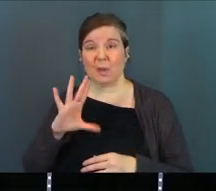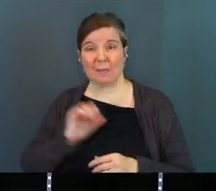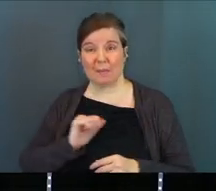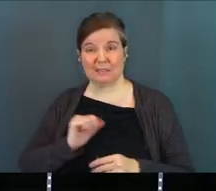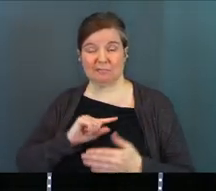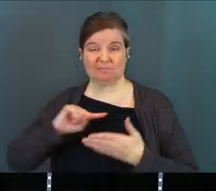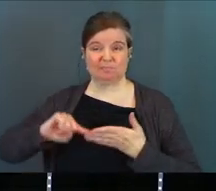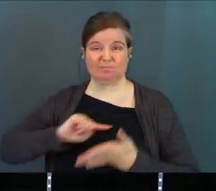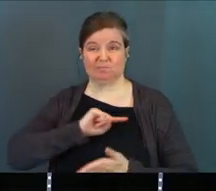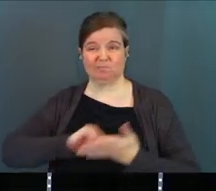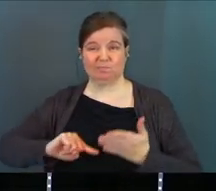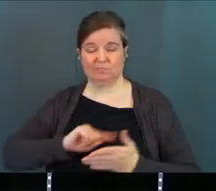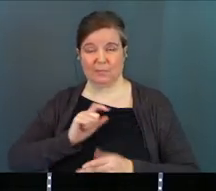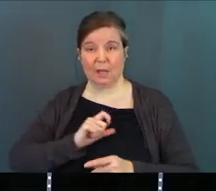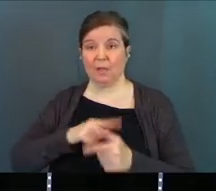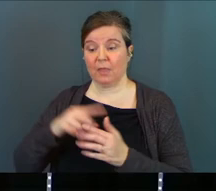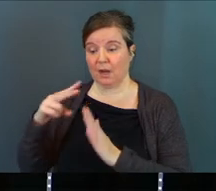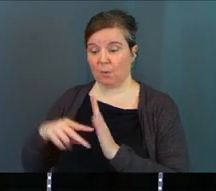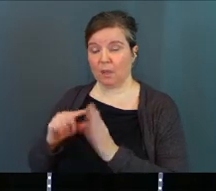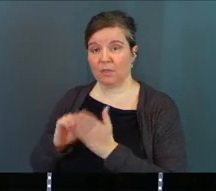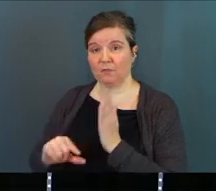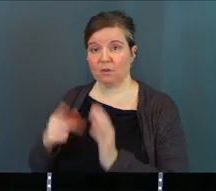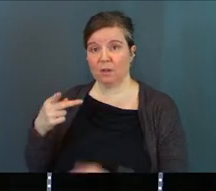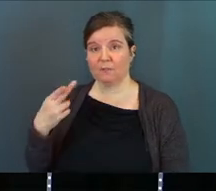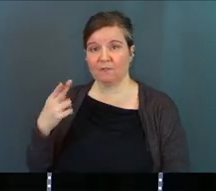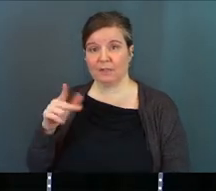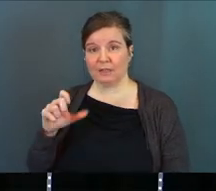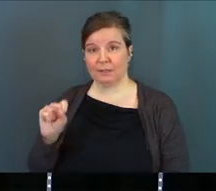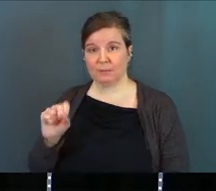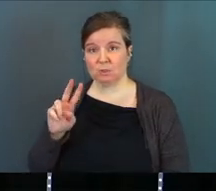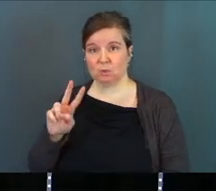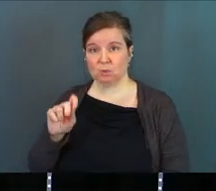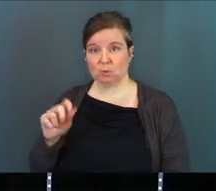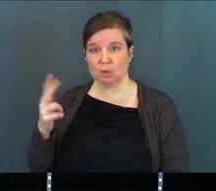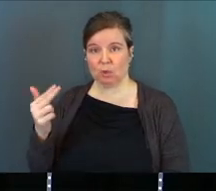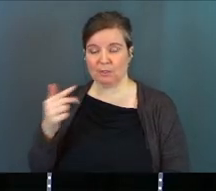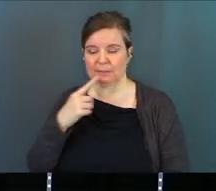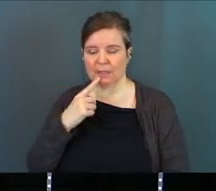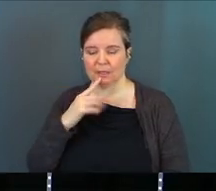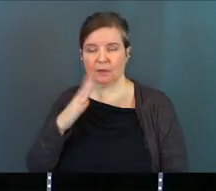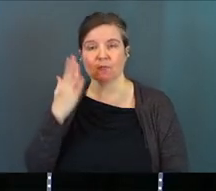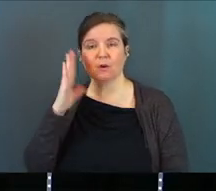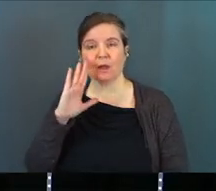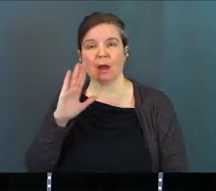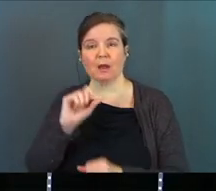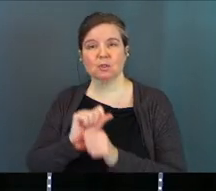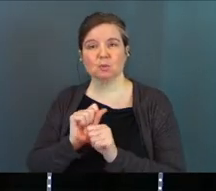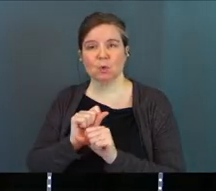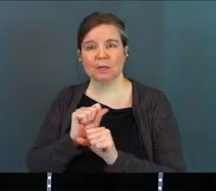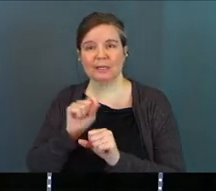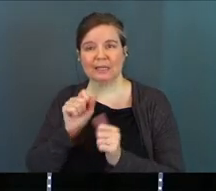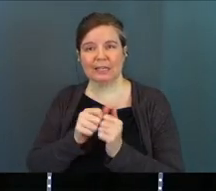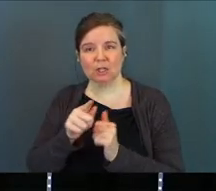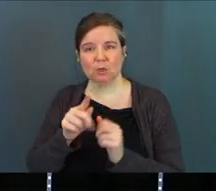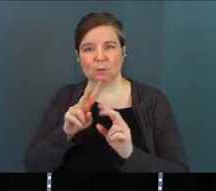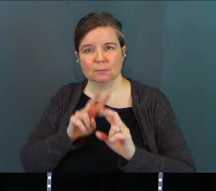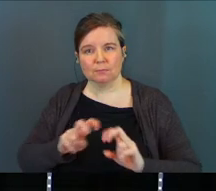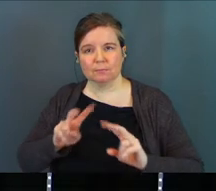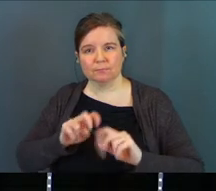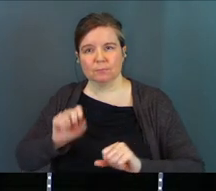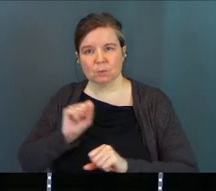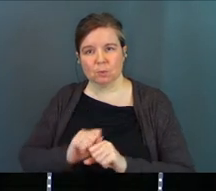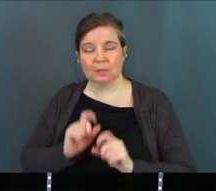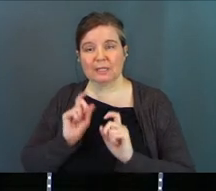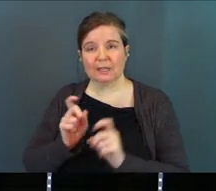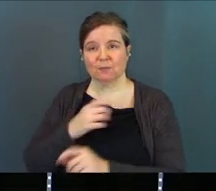myself. Then I read this verse in Philippians. It's Philippians 2.13. It says, for God is working in you, giving you the